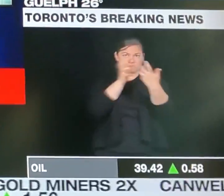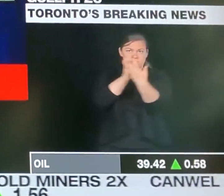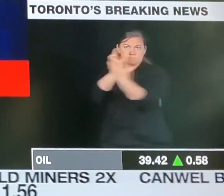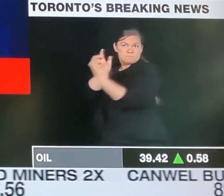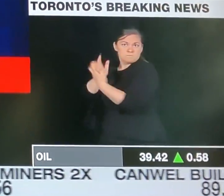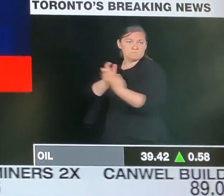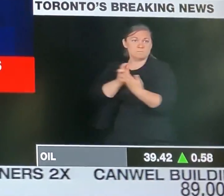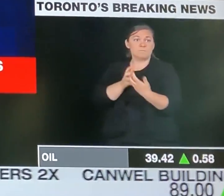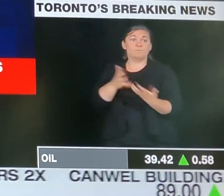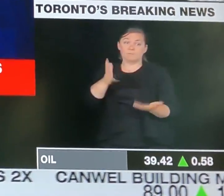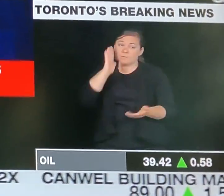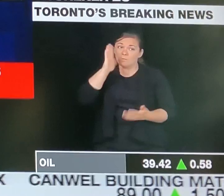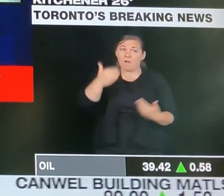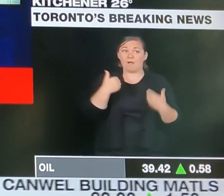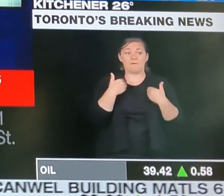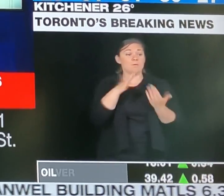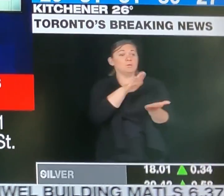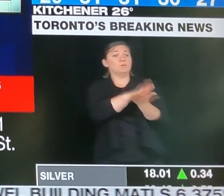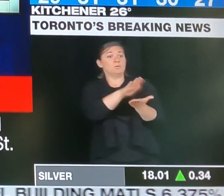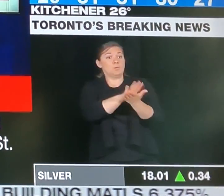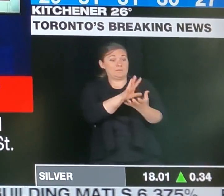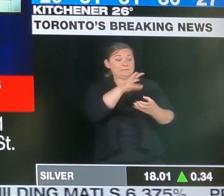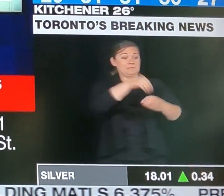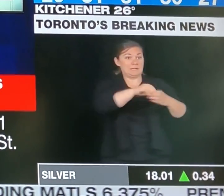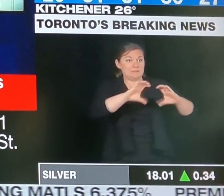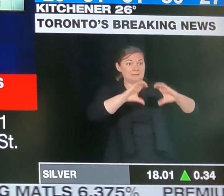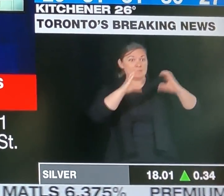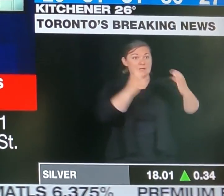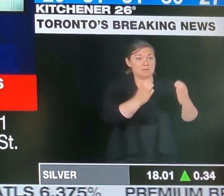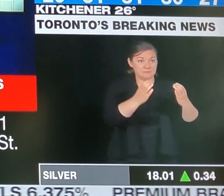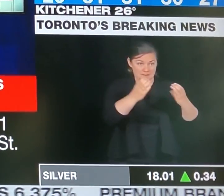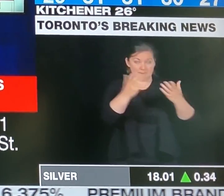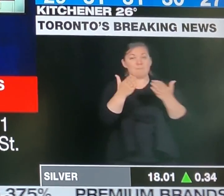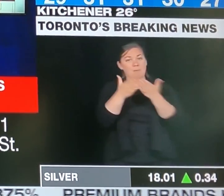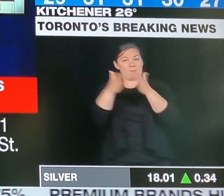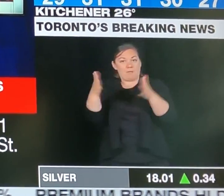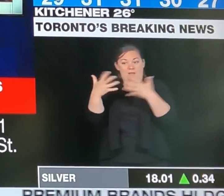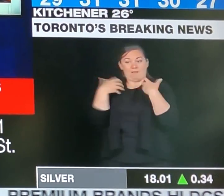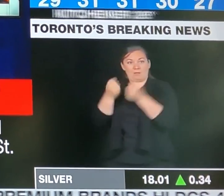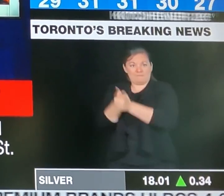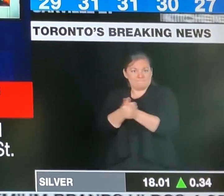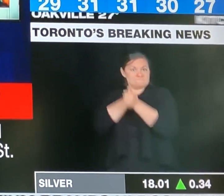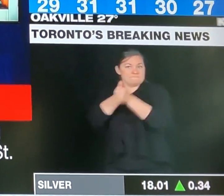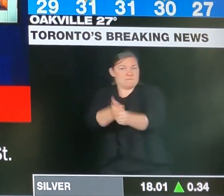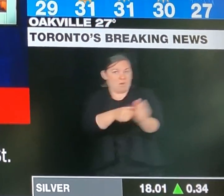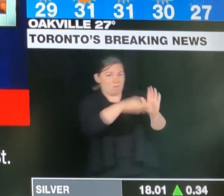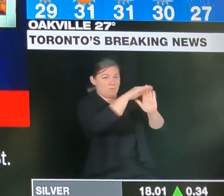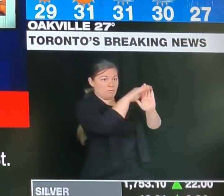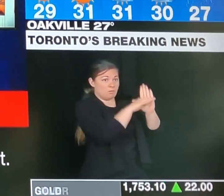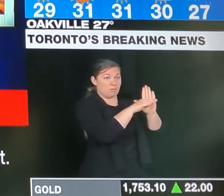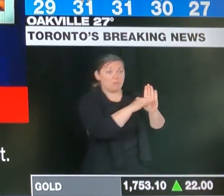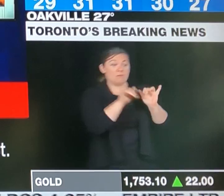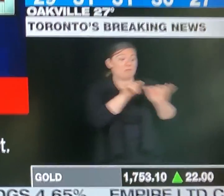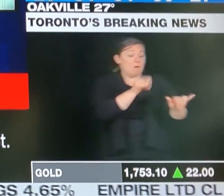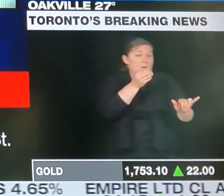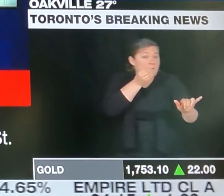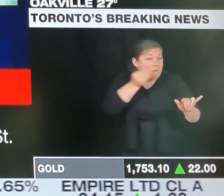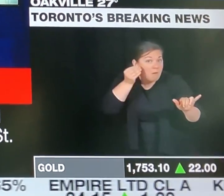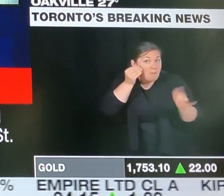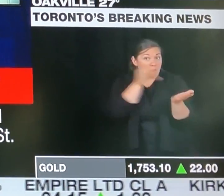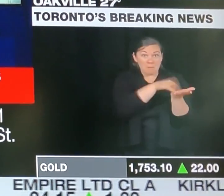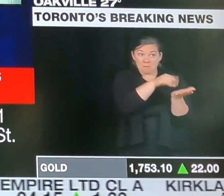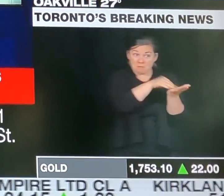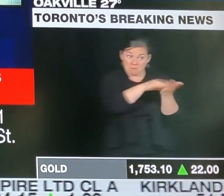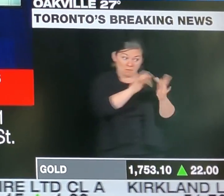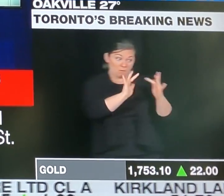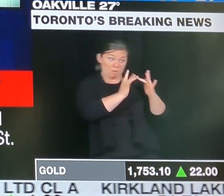safety of our children will always remain top of mind. But I can assure you, Mr. Lecce and his team are working hard to get